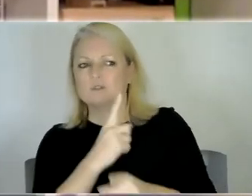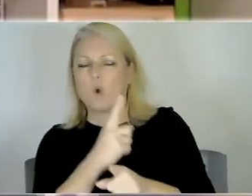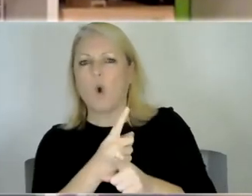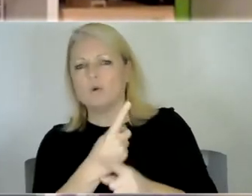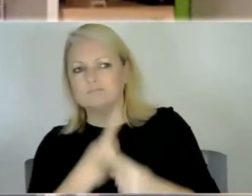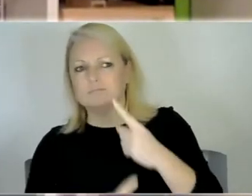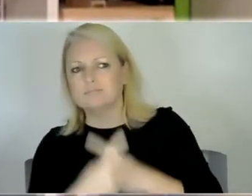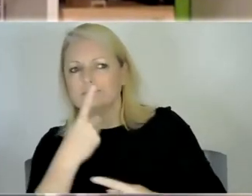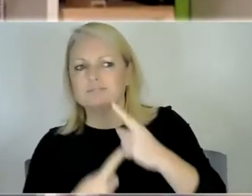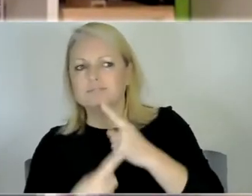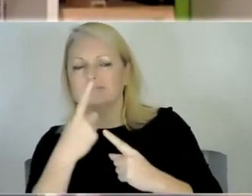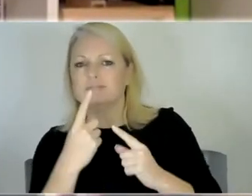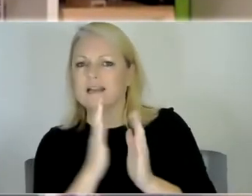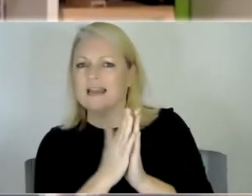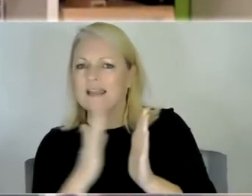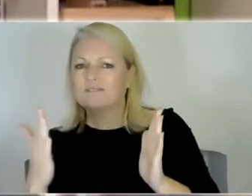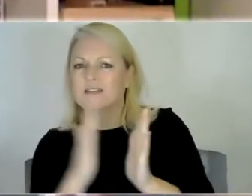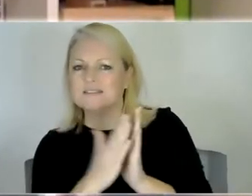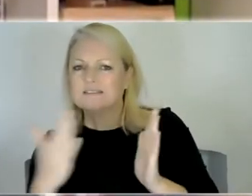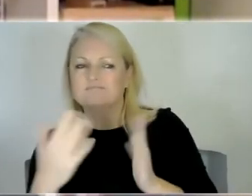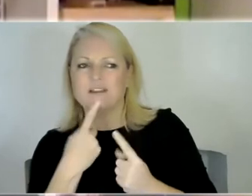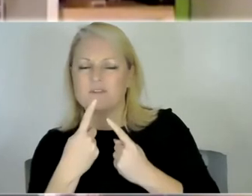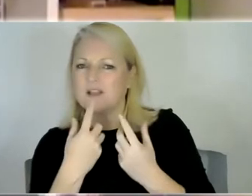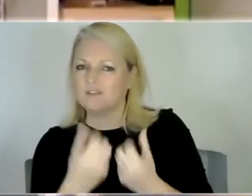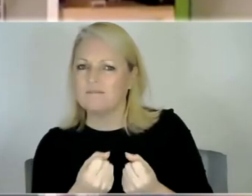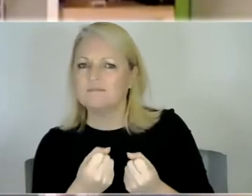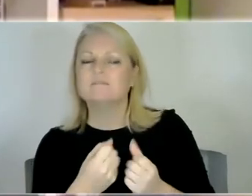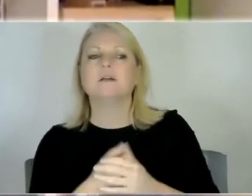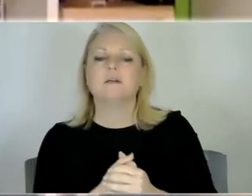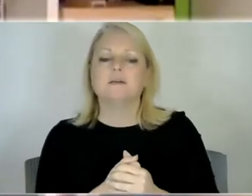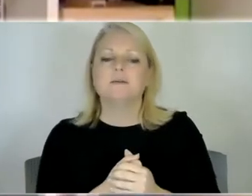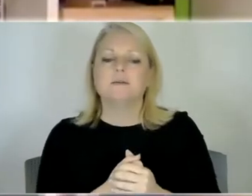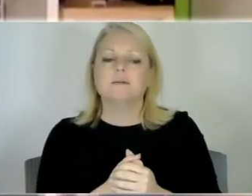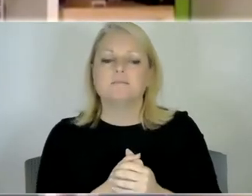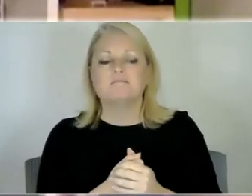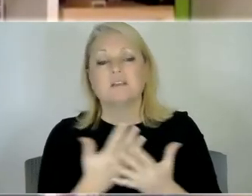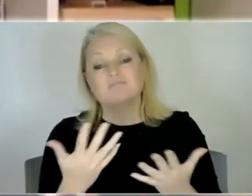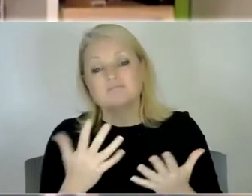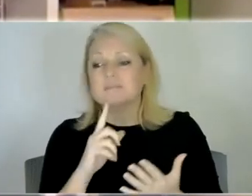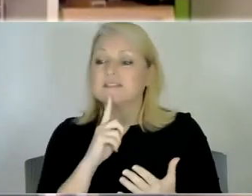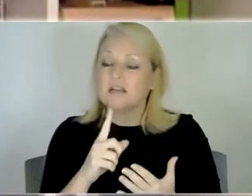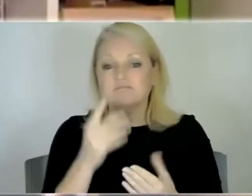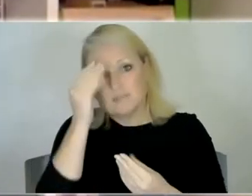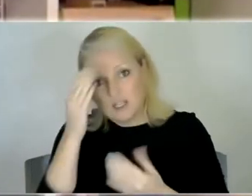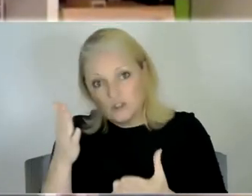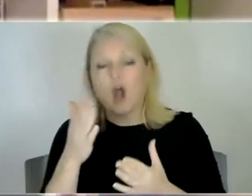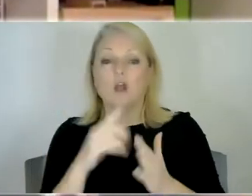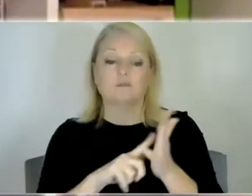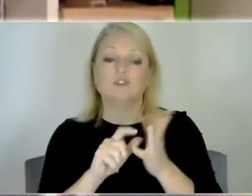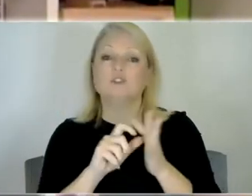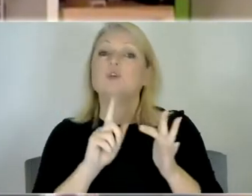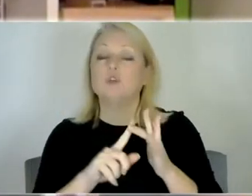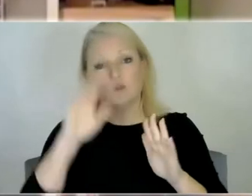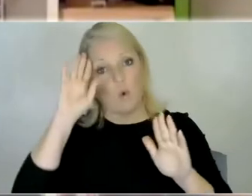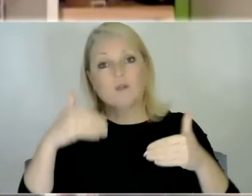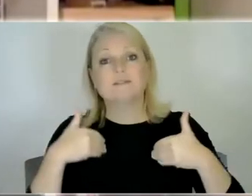just being like so um yeah you know we we have to inform you that Jude has a diagnosis of autism spectrum